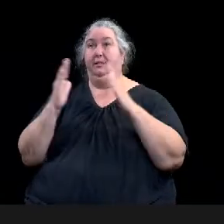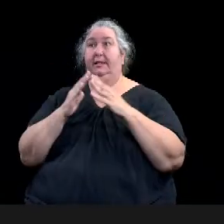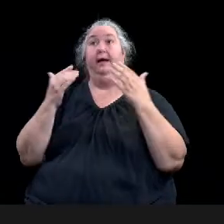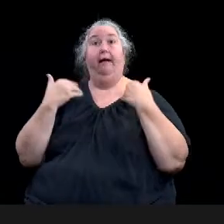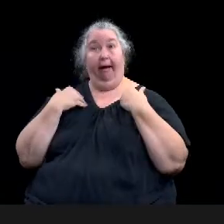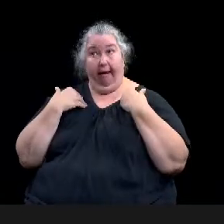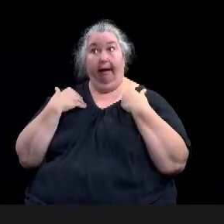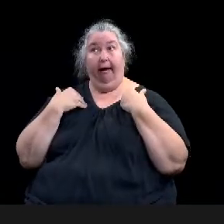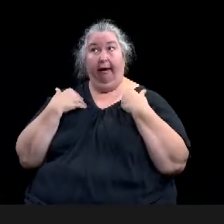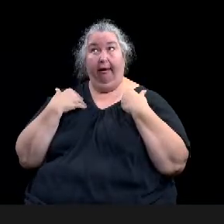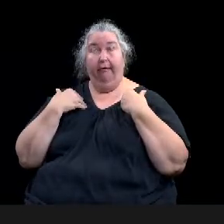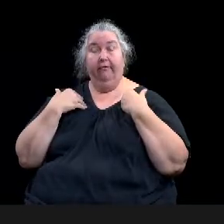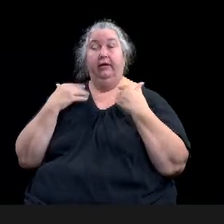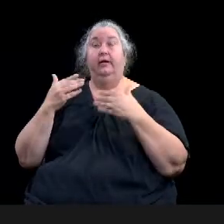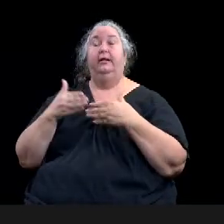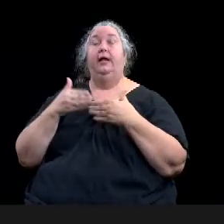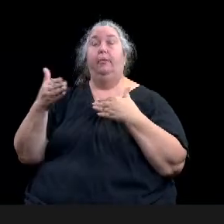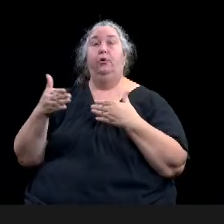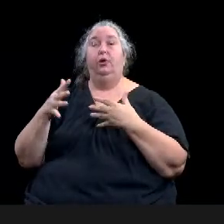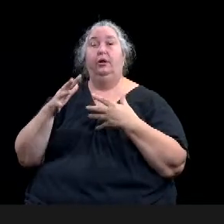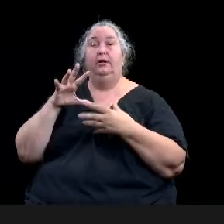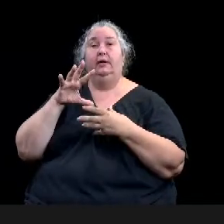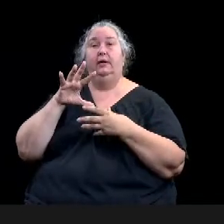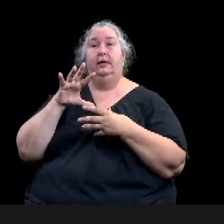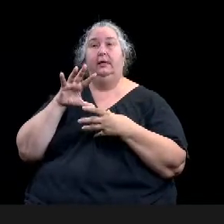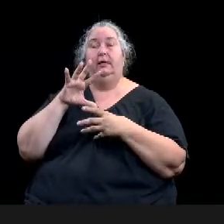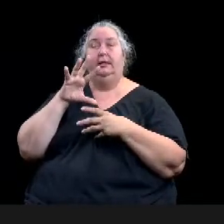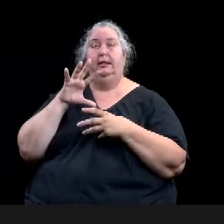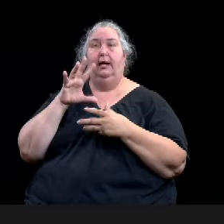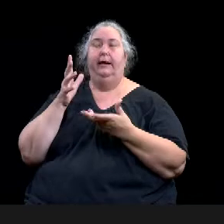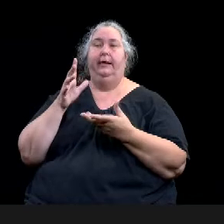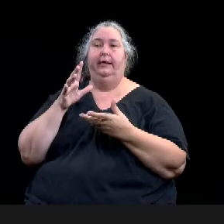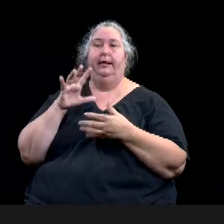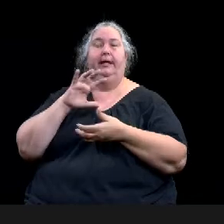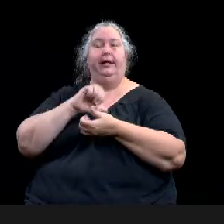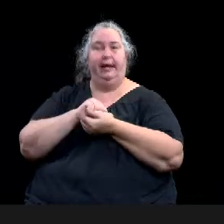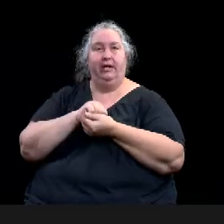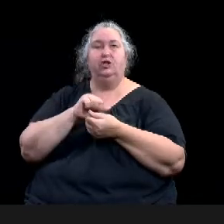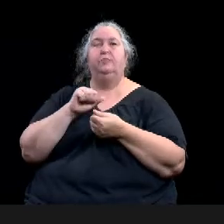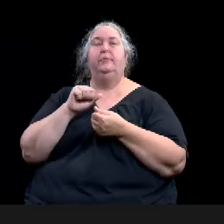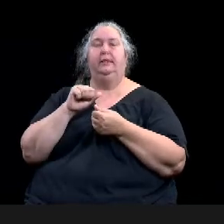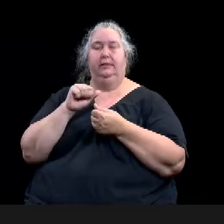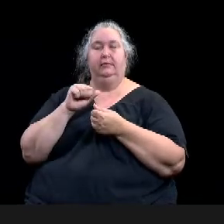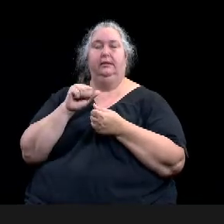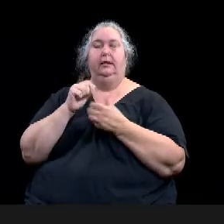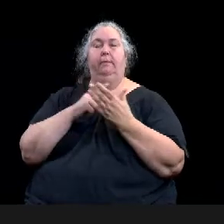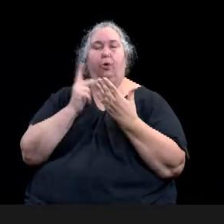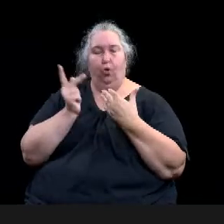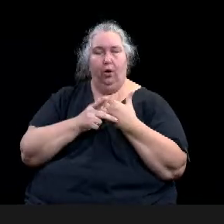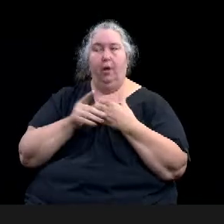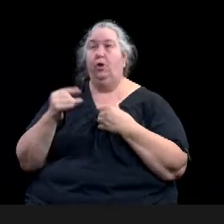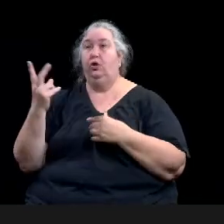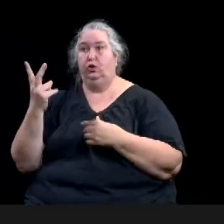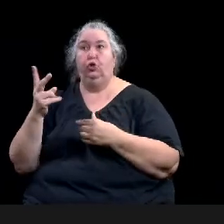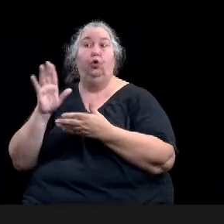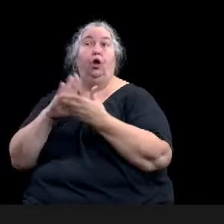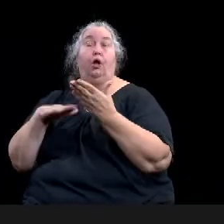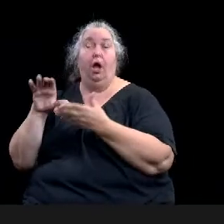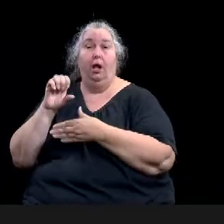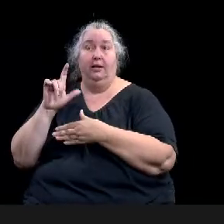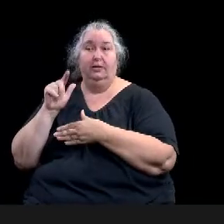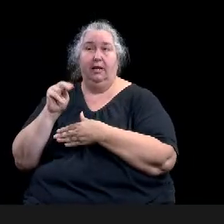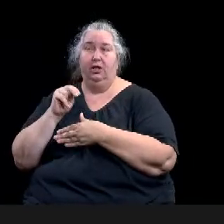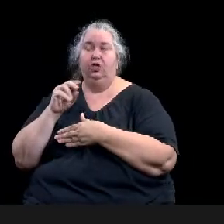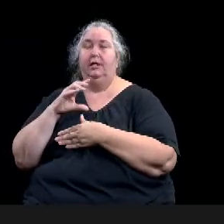programs, College Station and Denton. Now we did look at those, um, but we also then obviously looked beyond our peer cities for some other